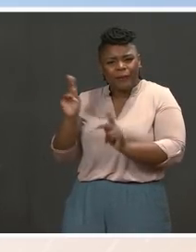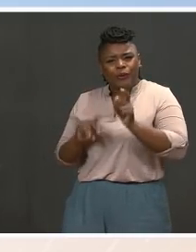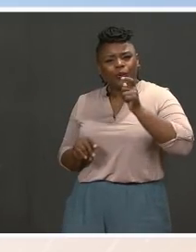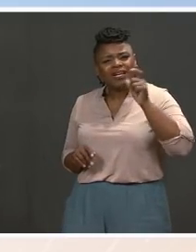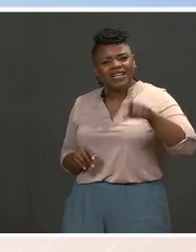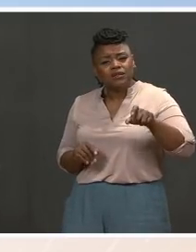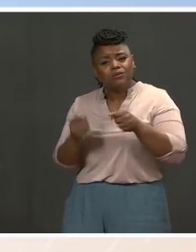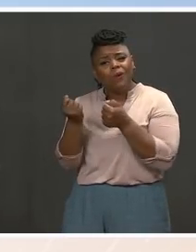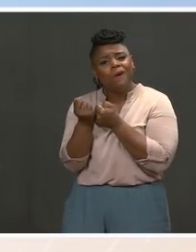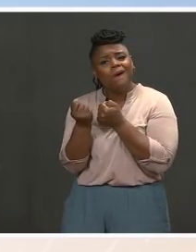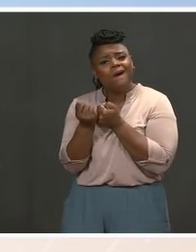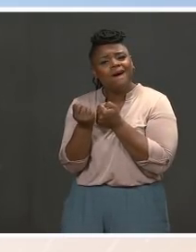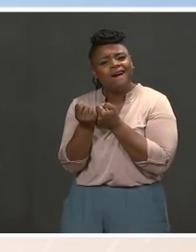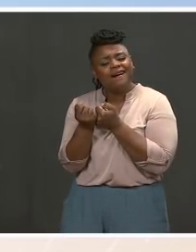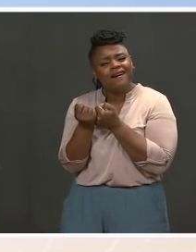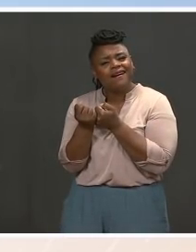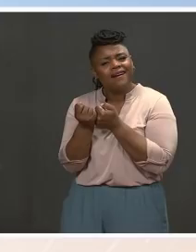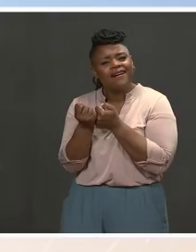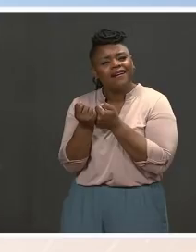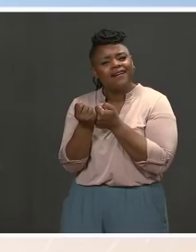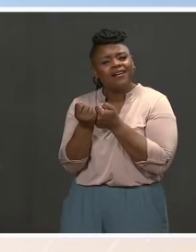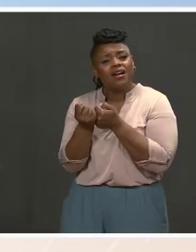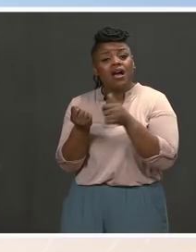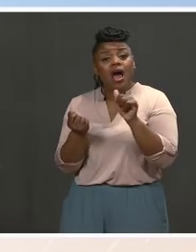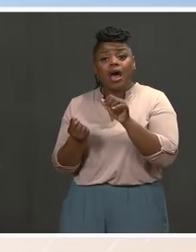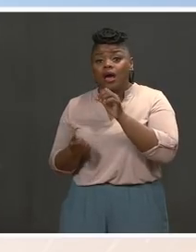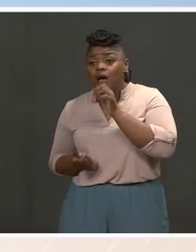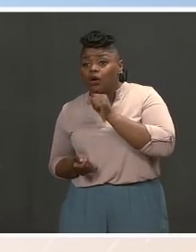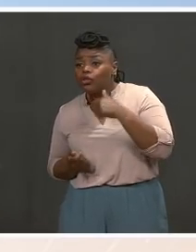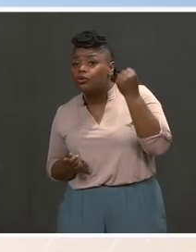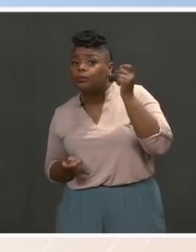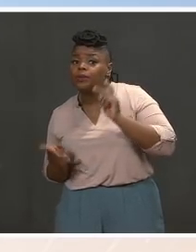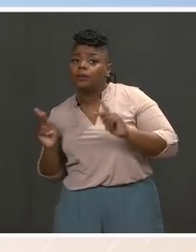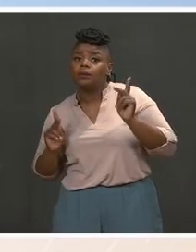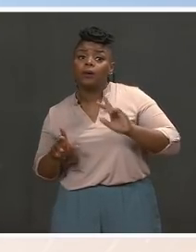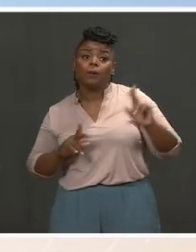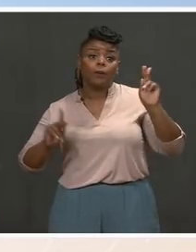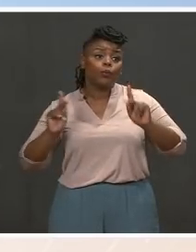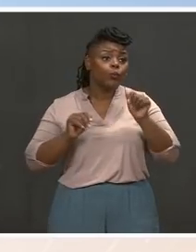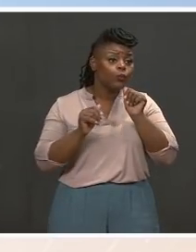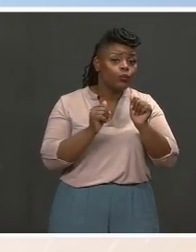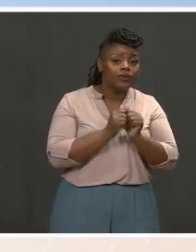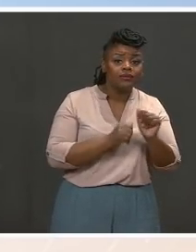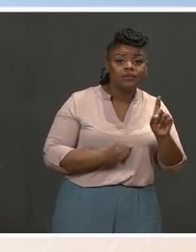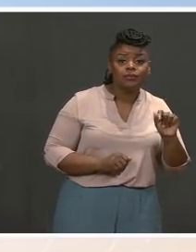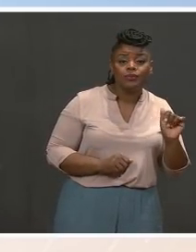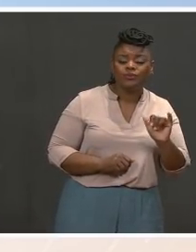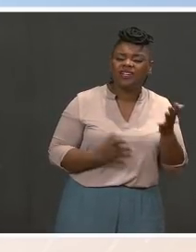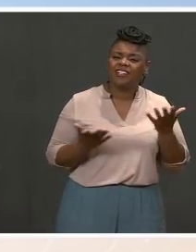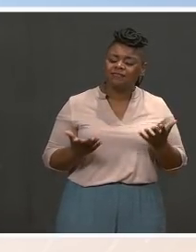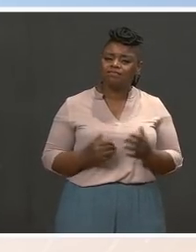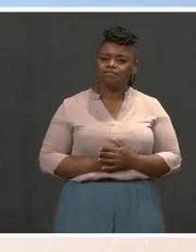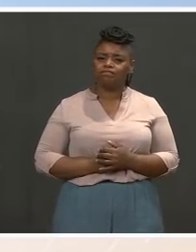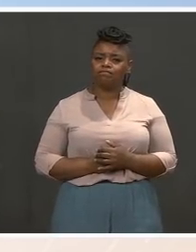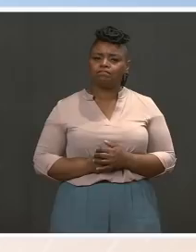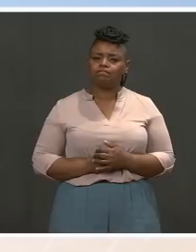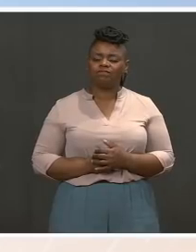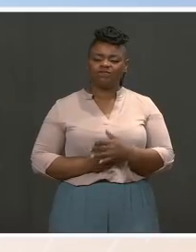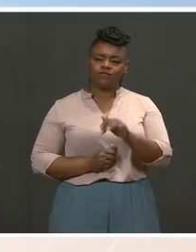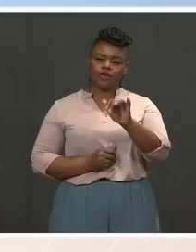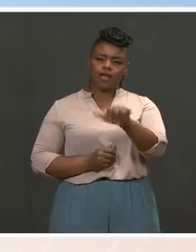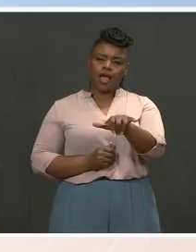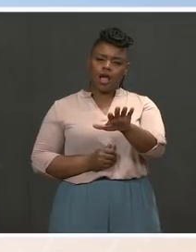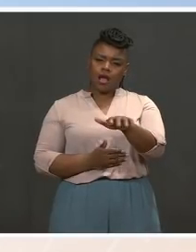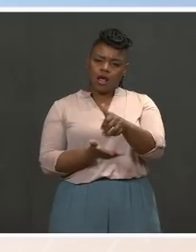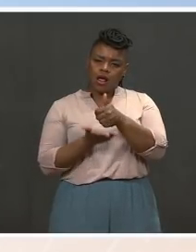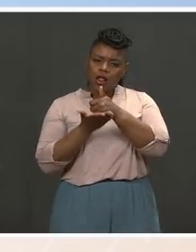the aging and the disabled, along with making sure that we have workplace flexibility and we have paid leave. These are all things that help make it possible for people